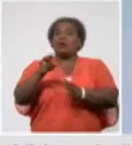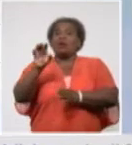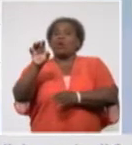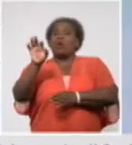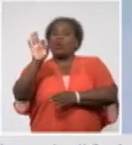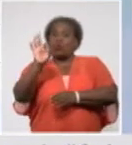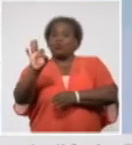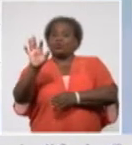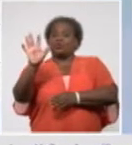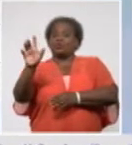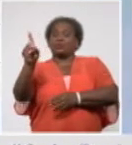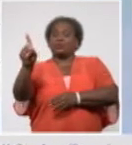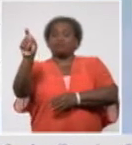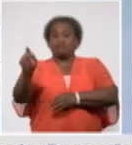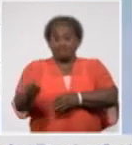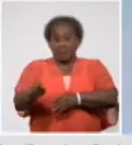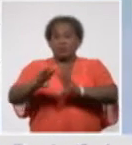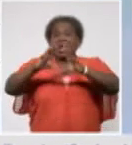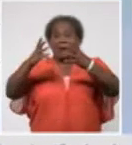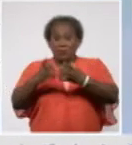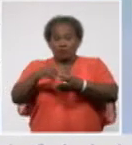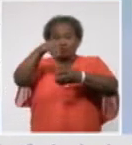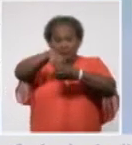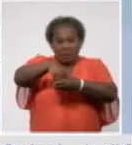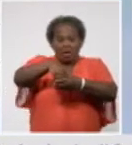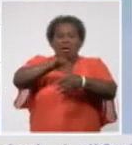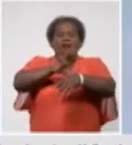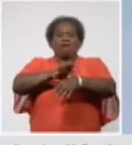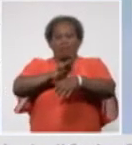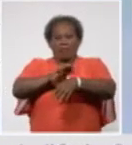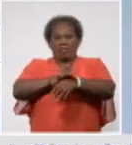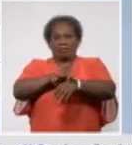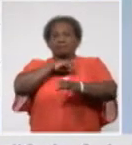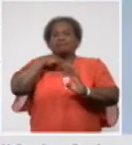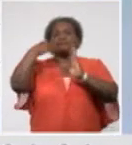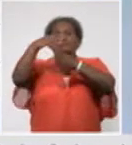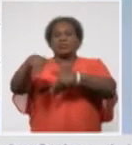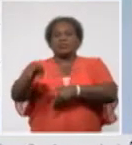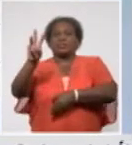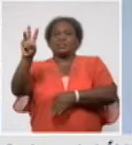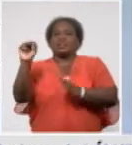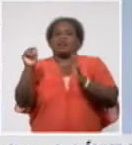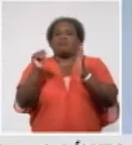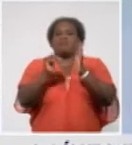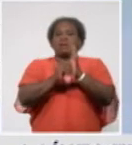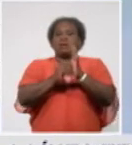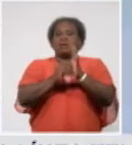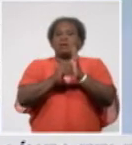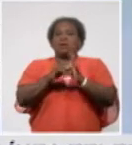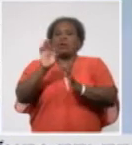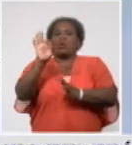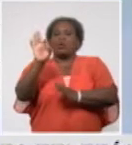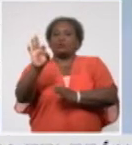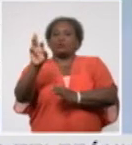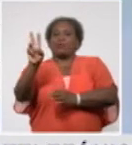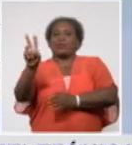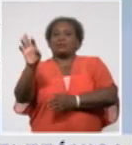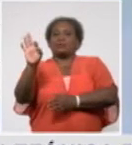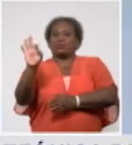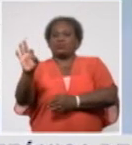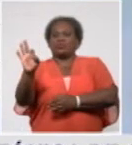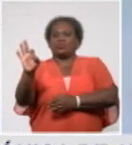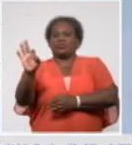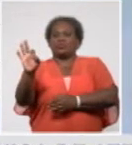since the start of the pandemic. Yesterday, 3,820 people died of the virus,